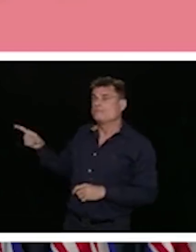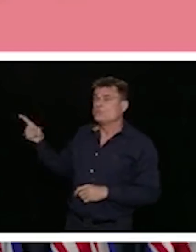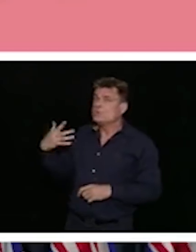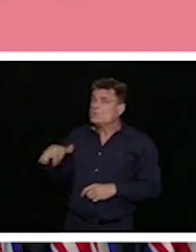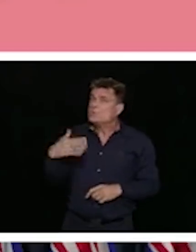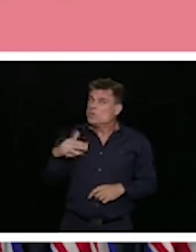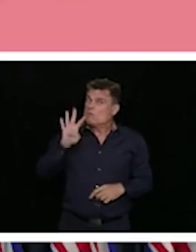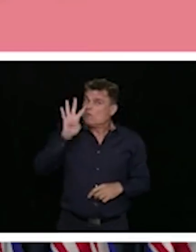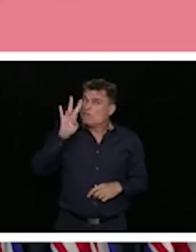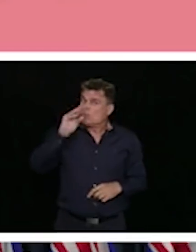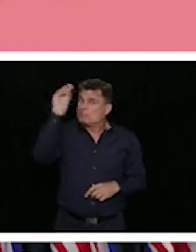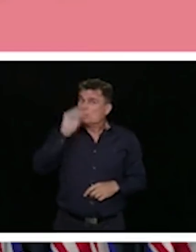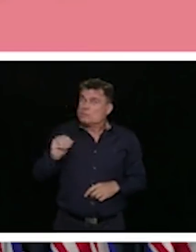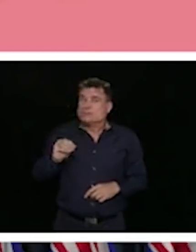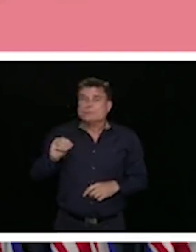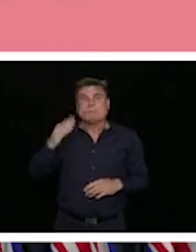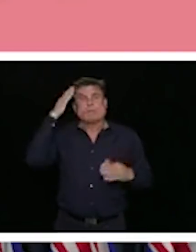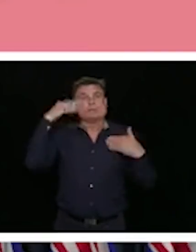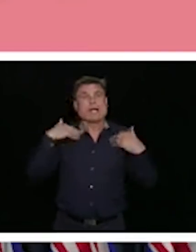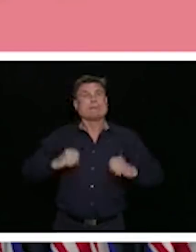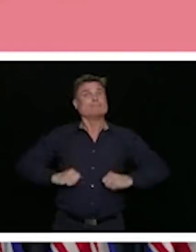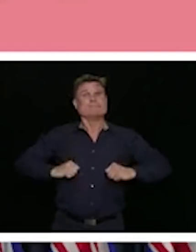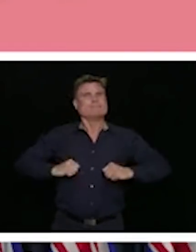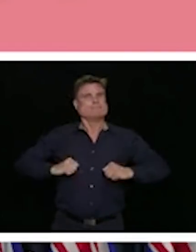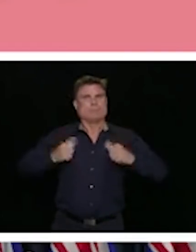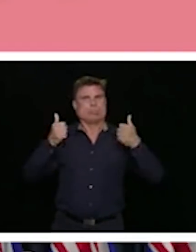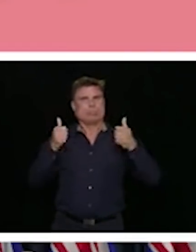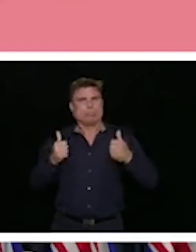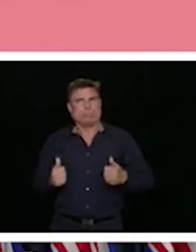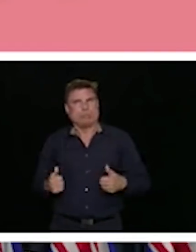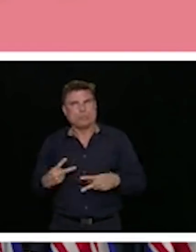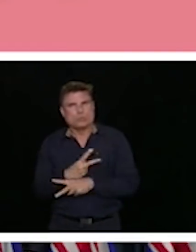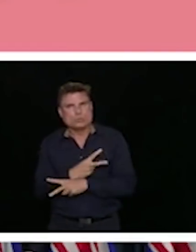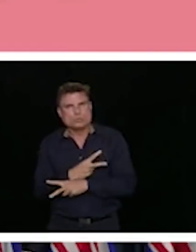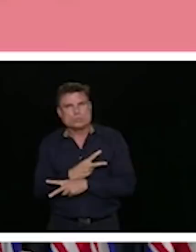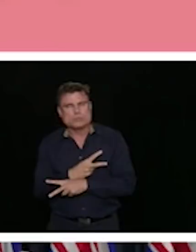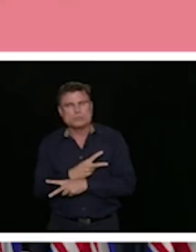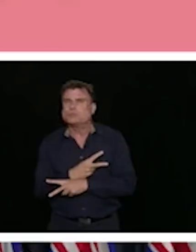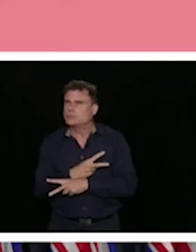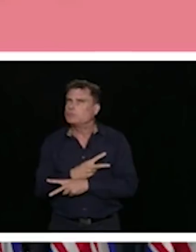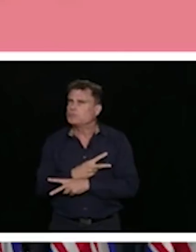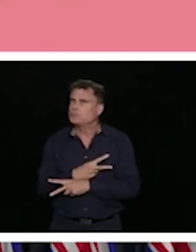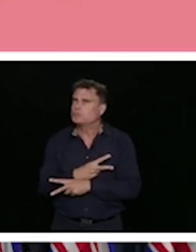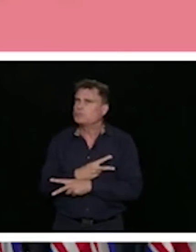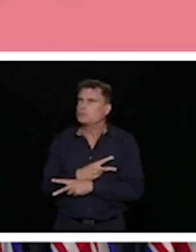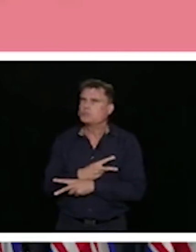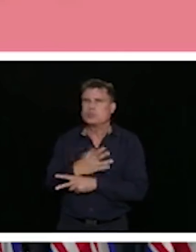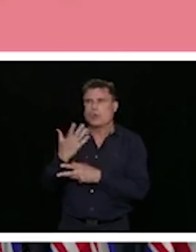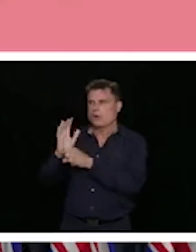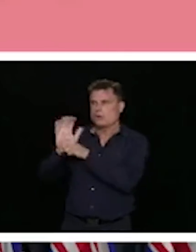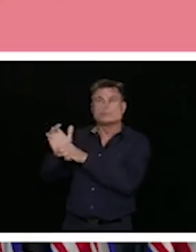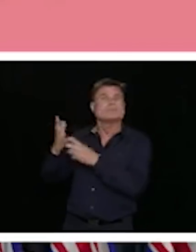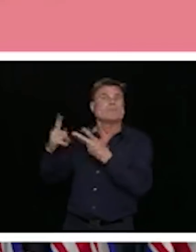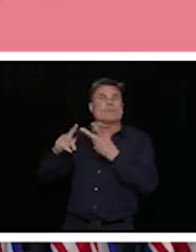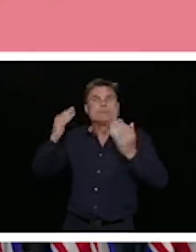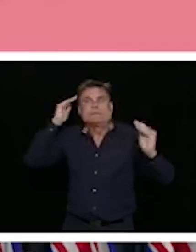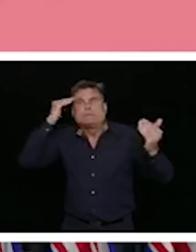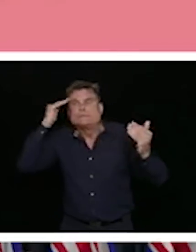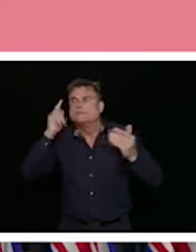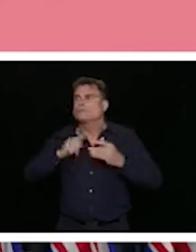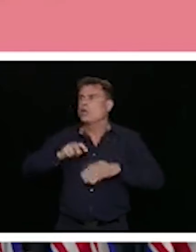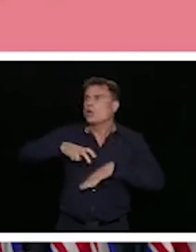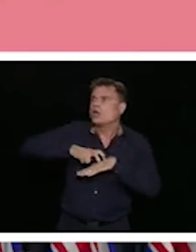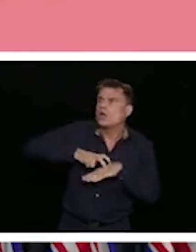mental health was worsening because of the pandemic, whether that was anxiety, concern about the virus, fear